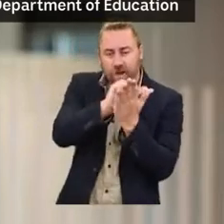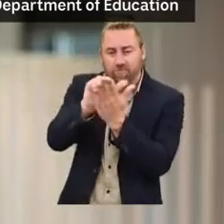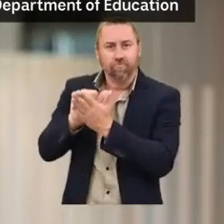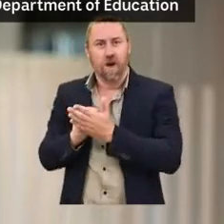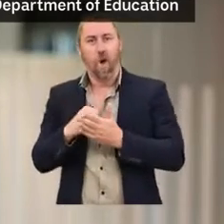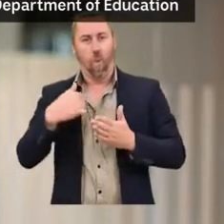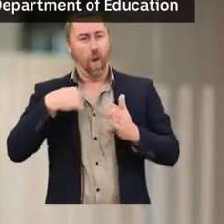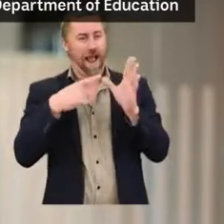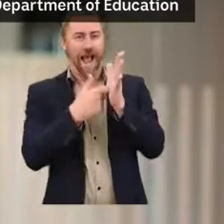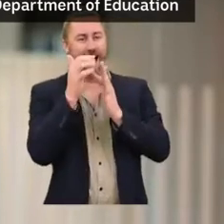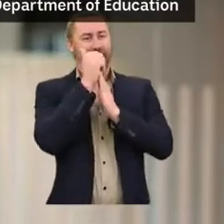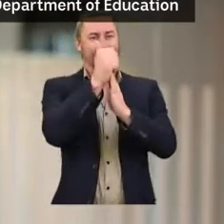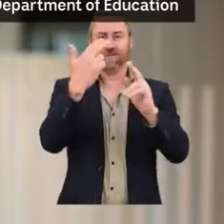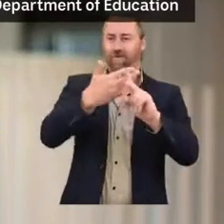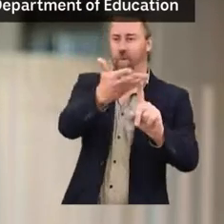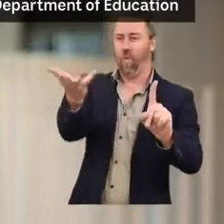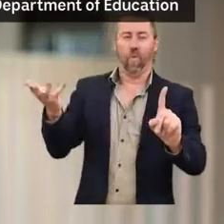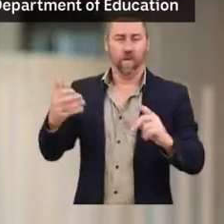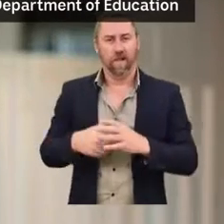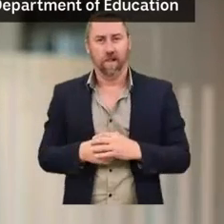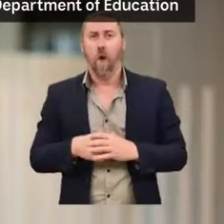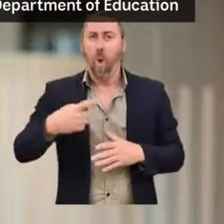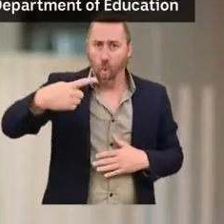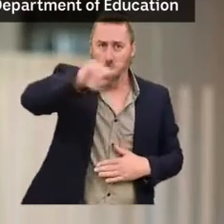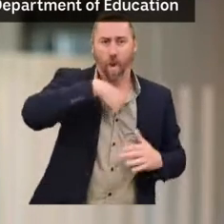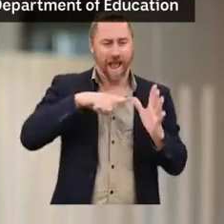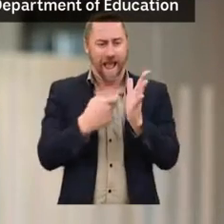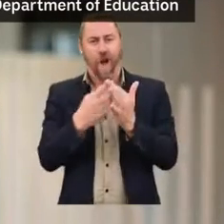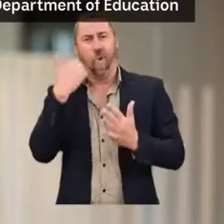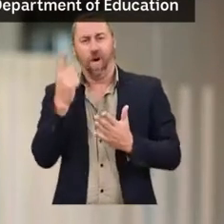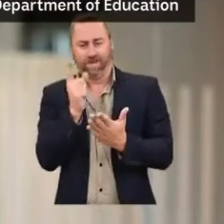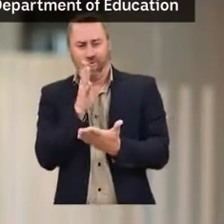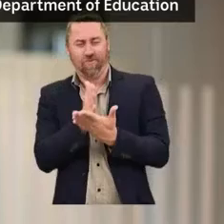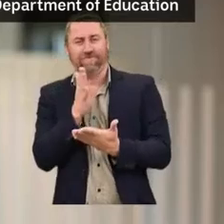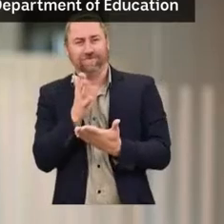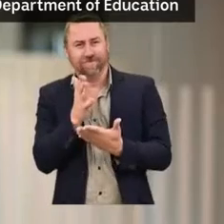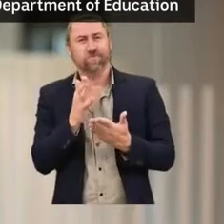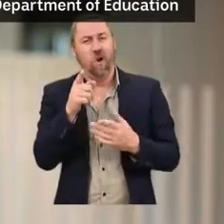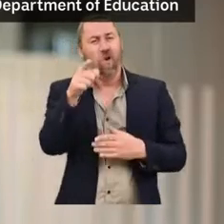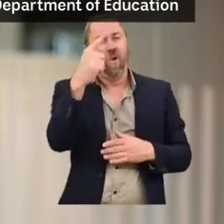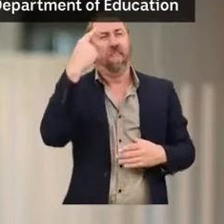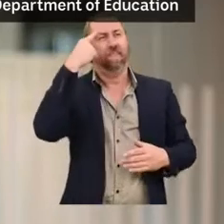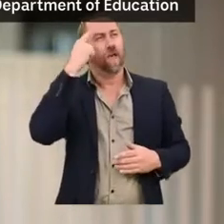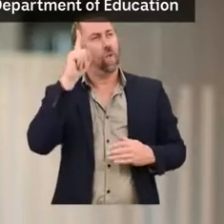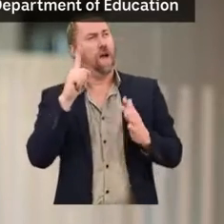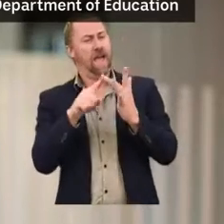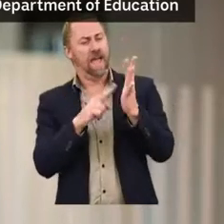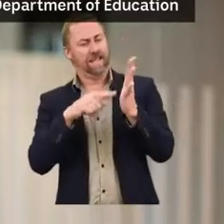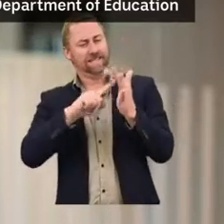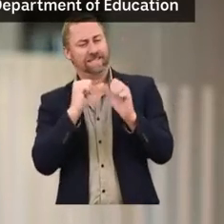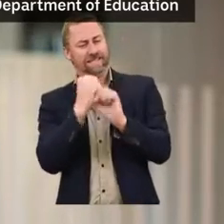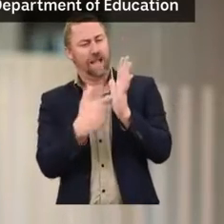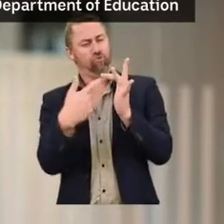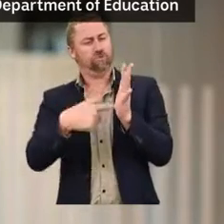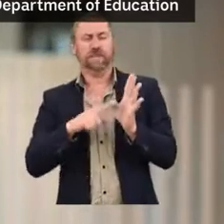people. Acting with integrity is our core business. So I invite all of you to reflect on what integrity means to